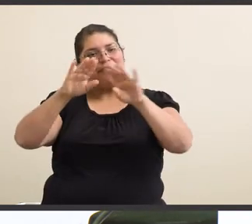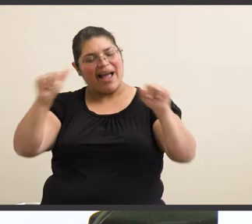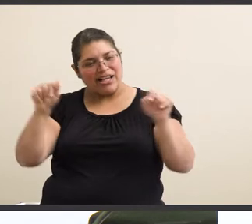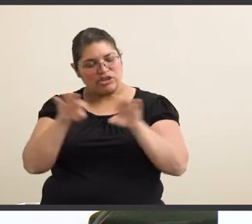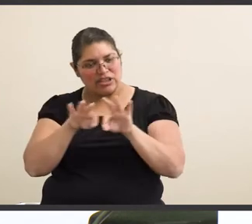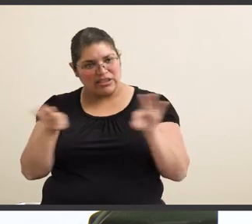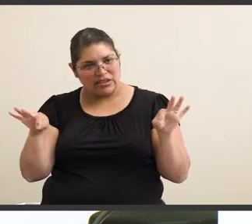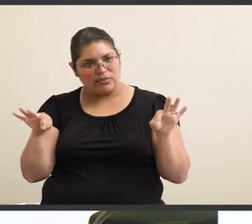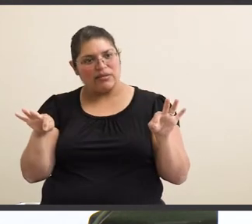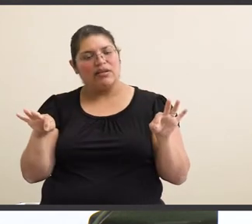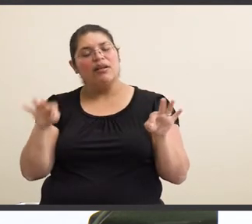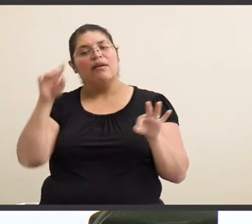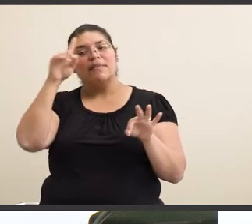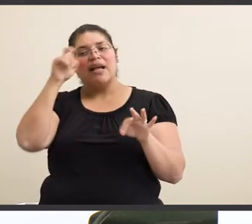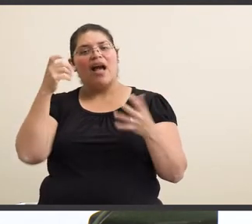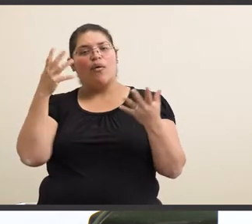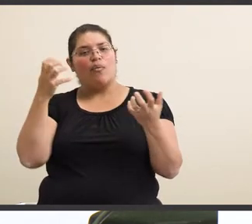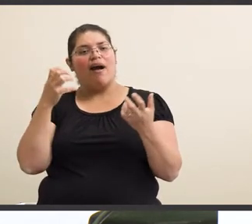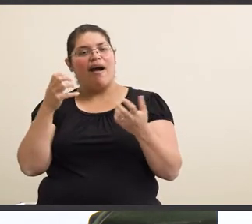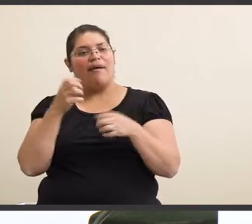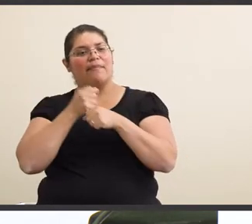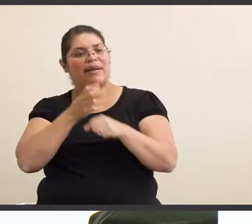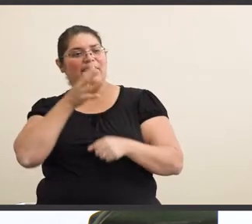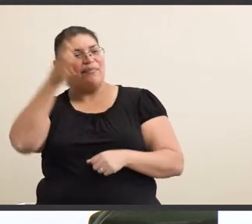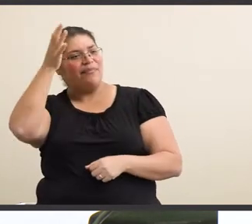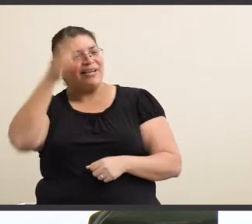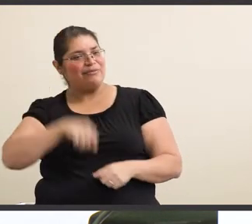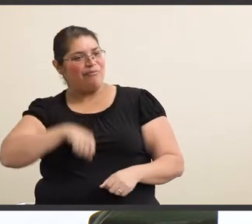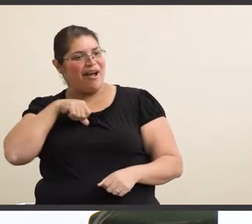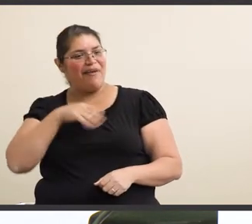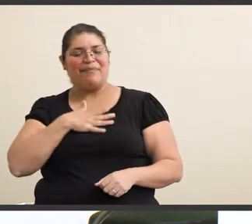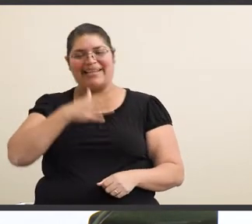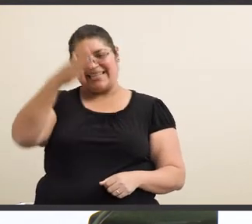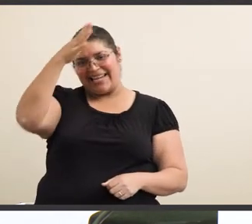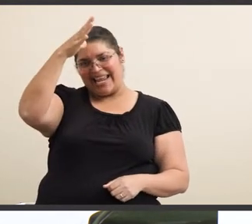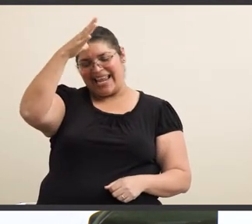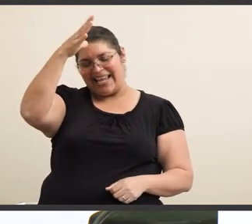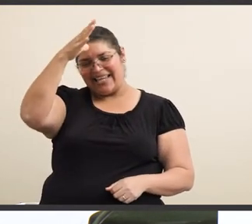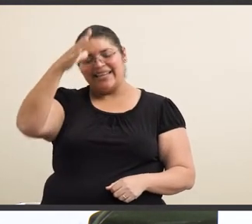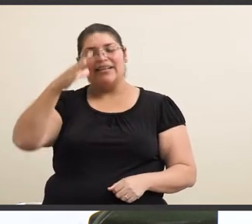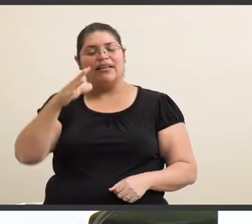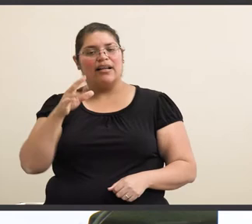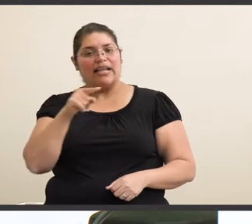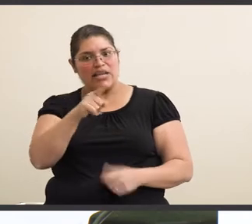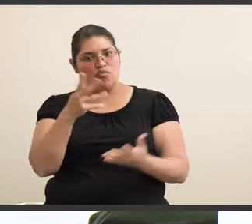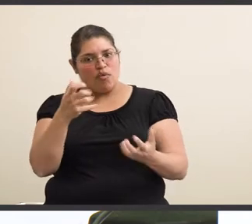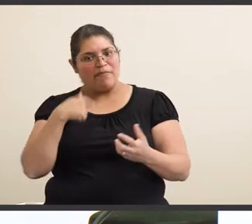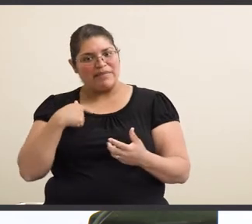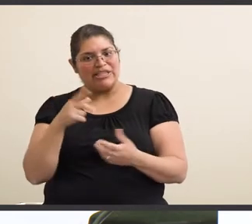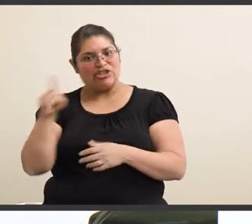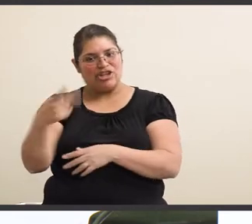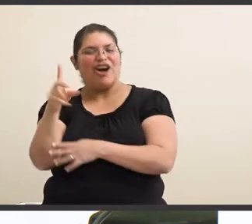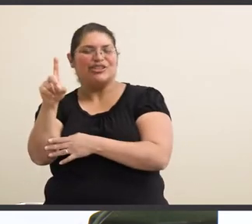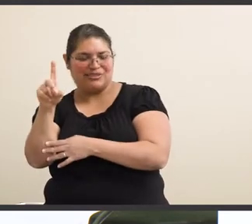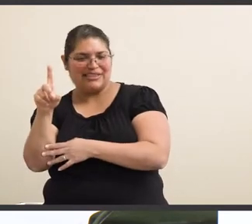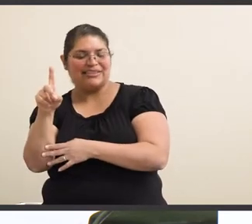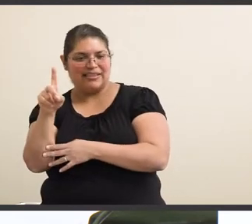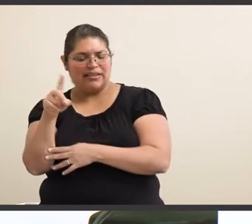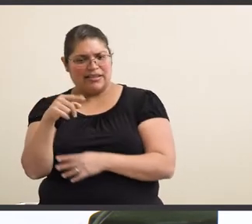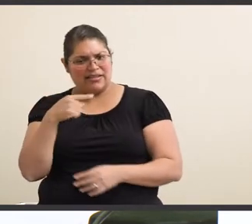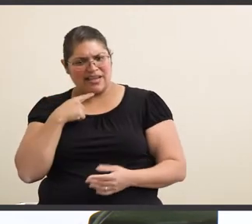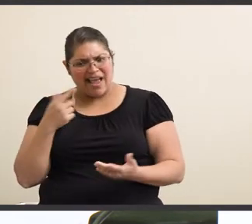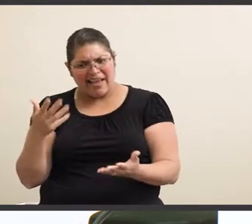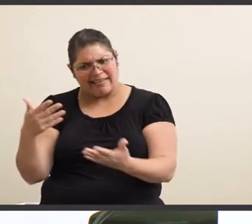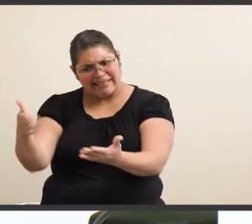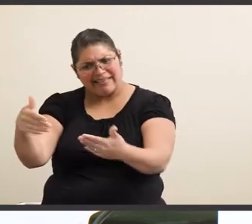degree. Cause I want to make my parents proud. My dad, he, he, like, wants me to get the doctor's degree. He's like,